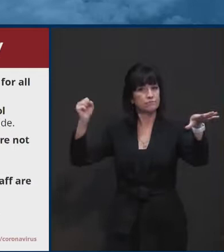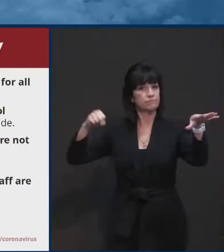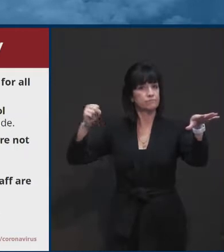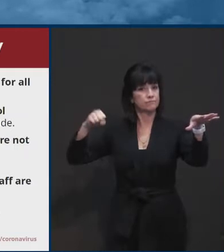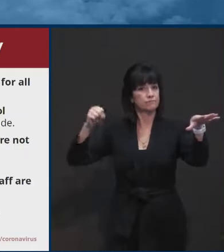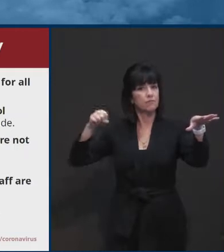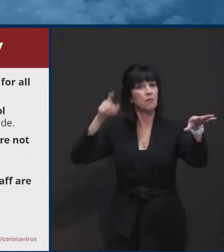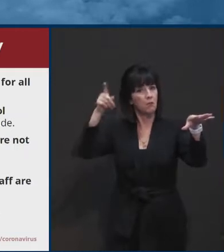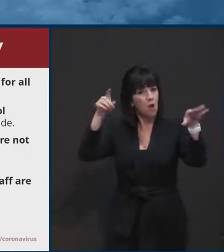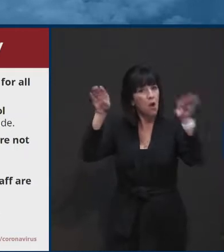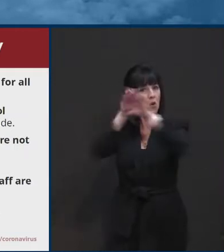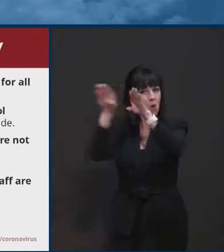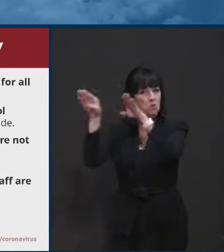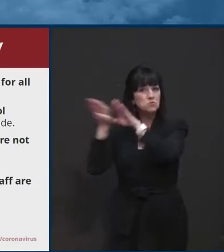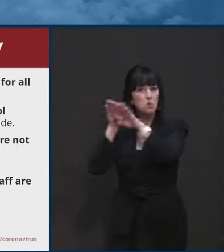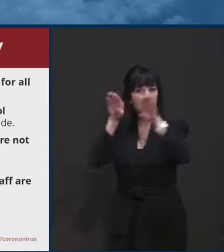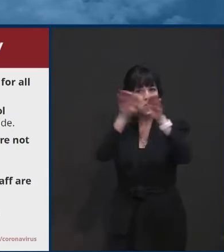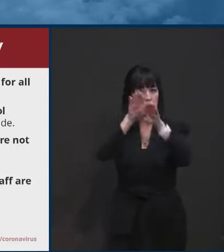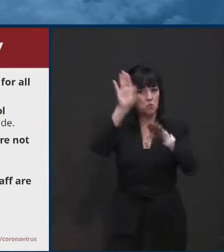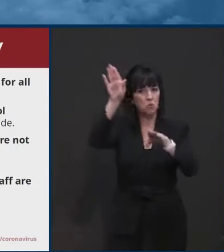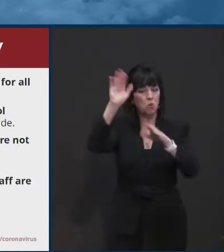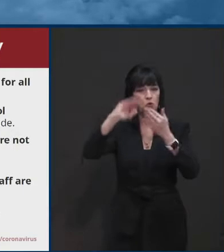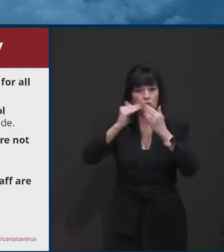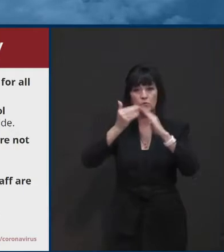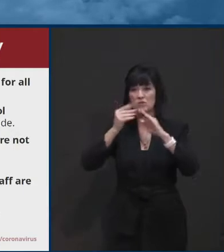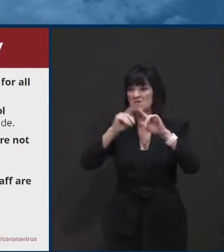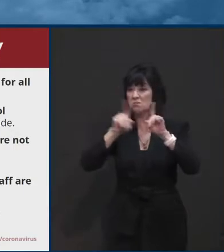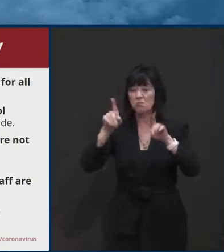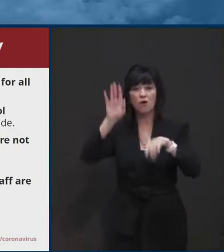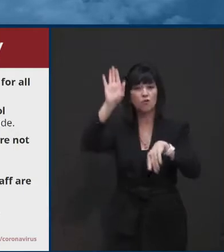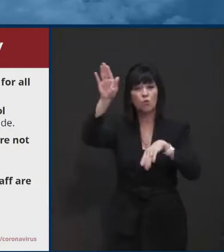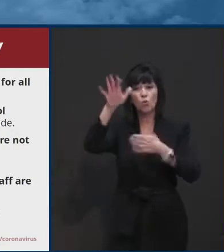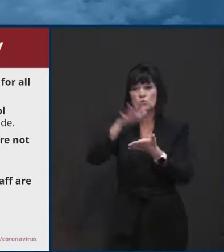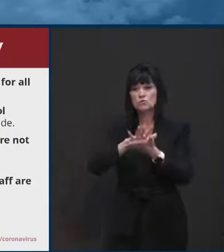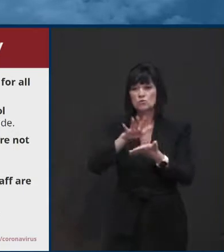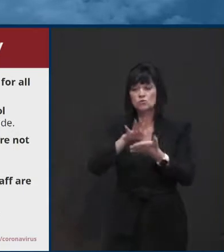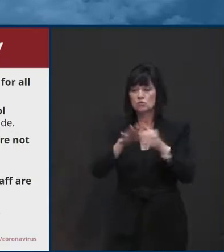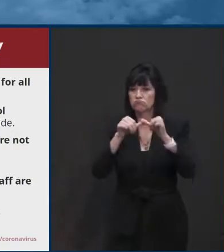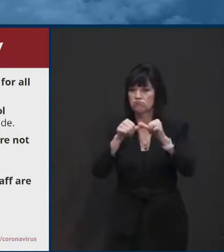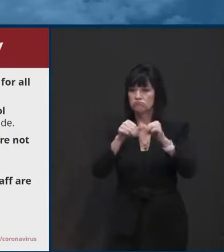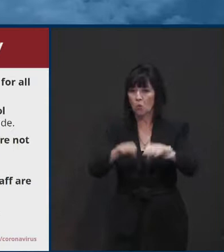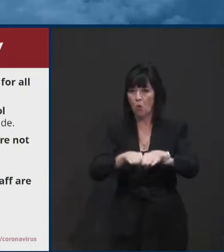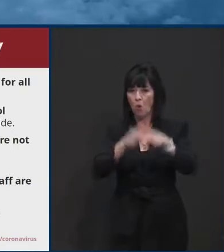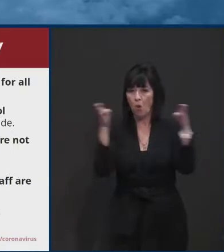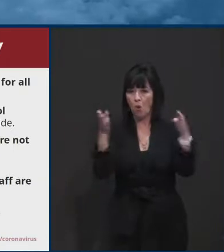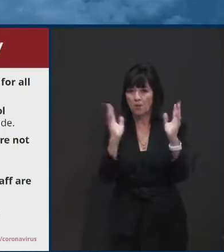closed a lot of things in their communities, they've been able to successfully keep schools open.